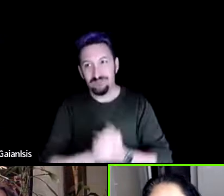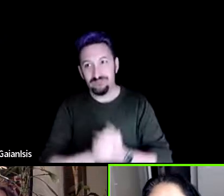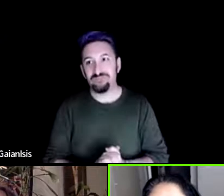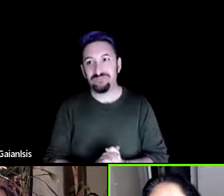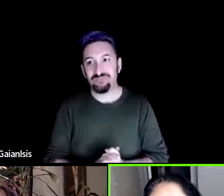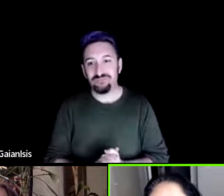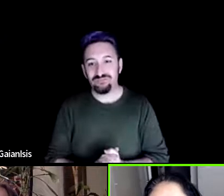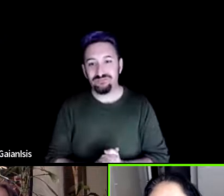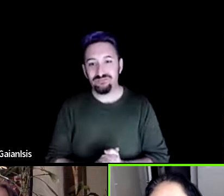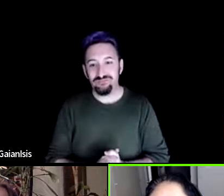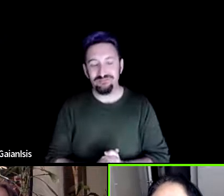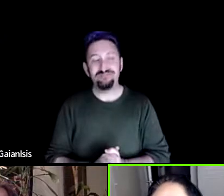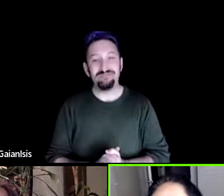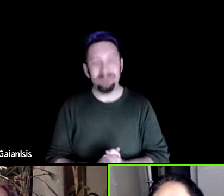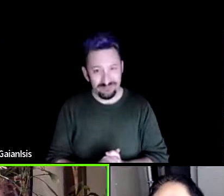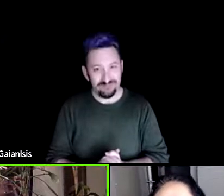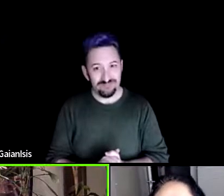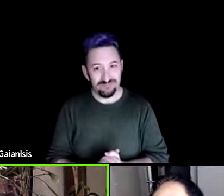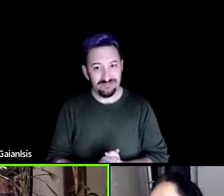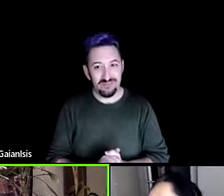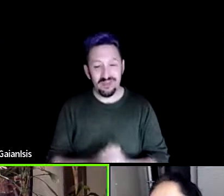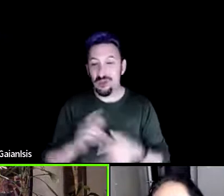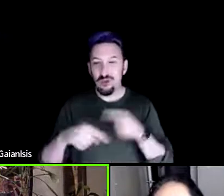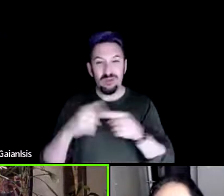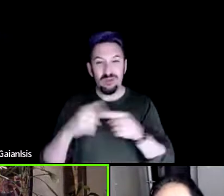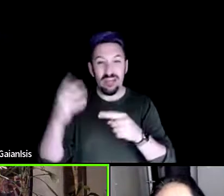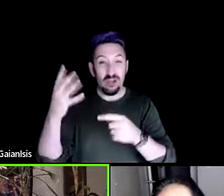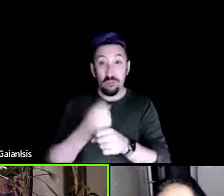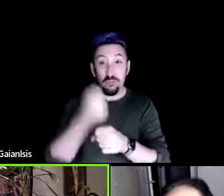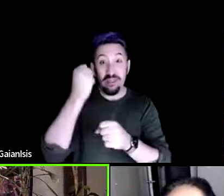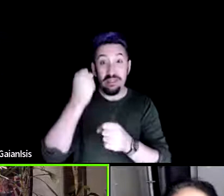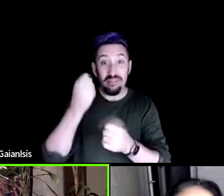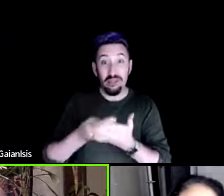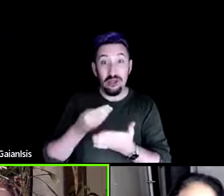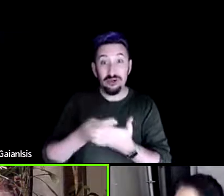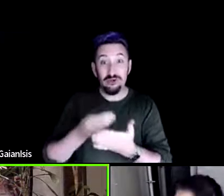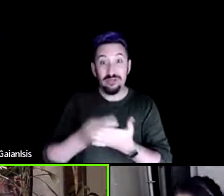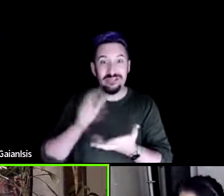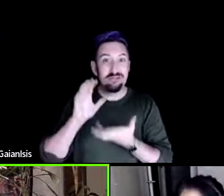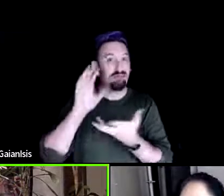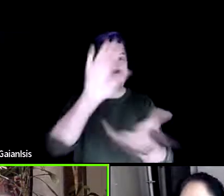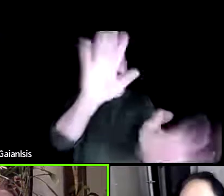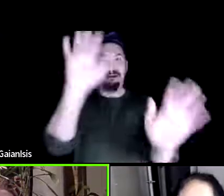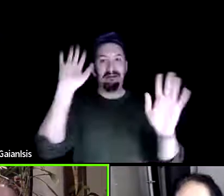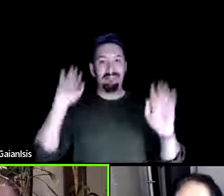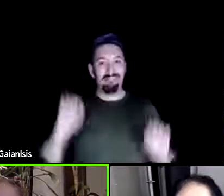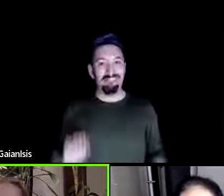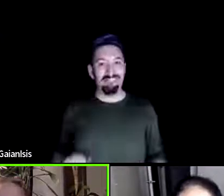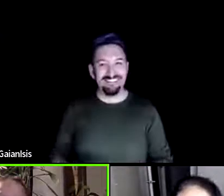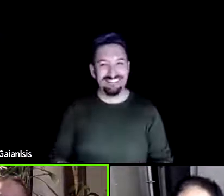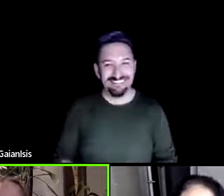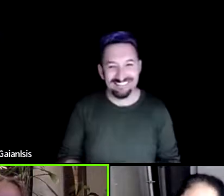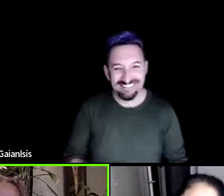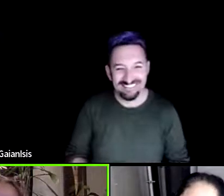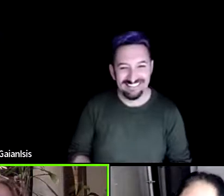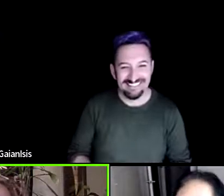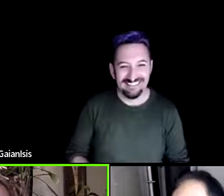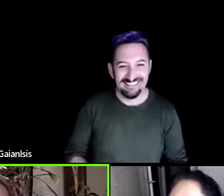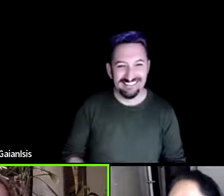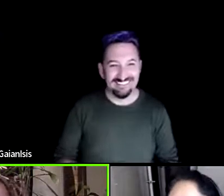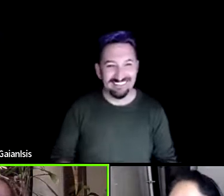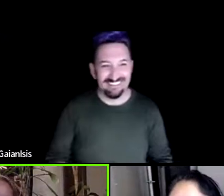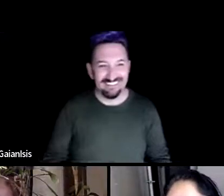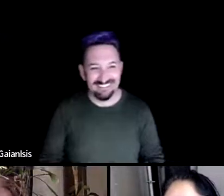yeah once i hit the lottery i'm gonna give you all my money oh well there you go